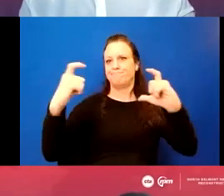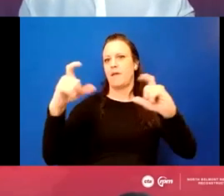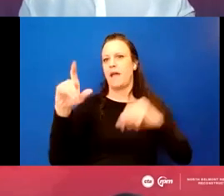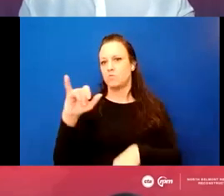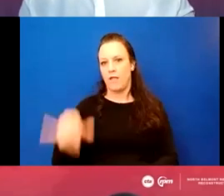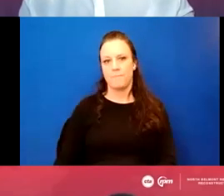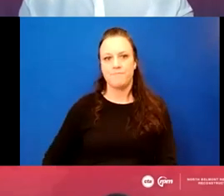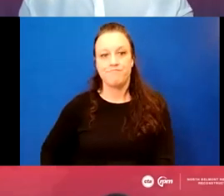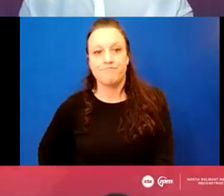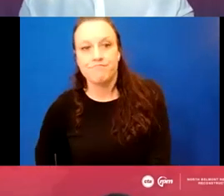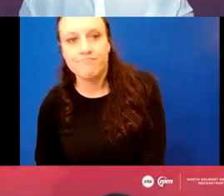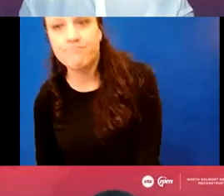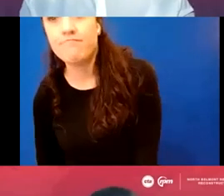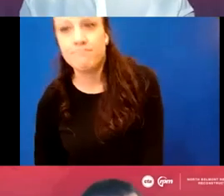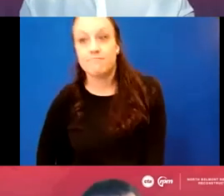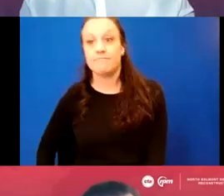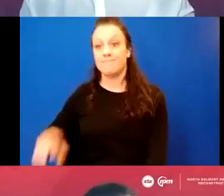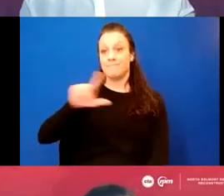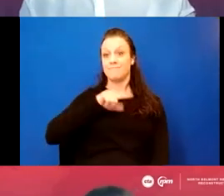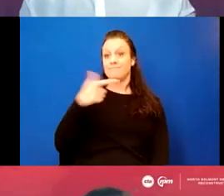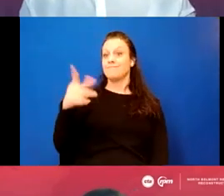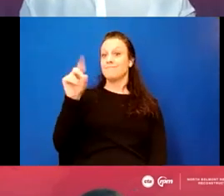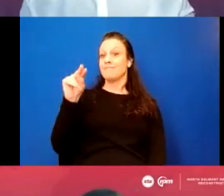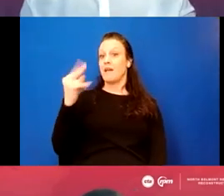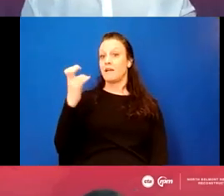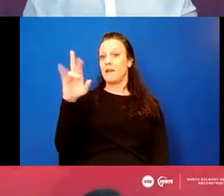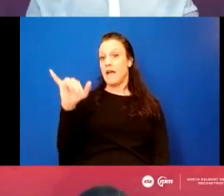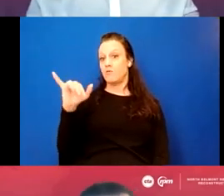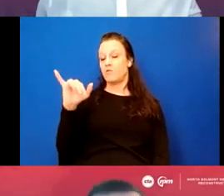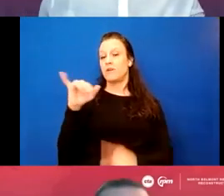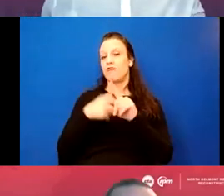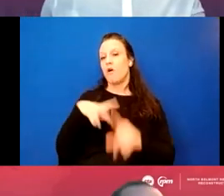And I will turn it over to our contractor, Don Henry from Walsh Floor.